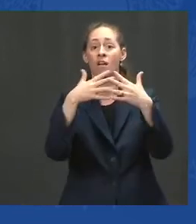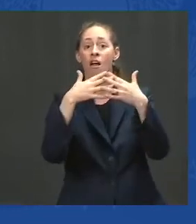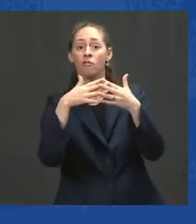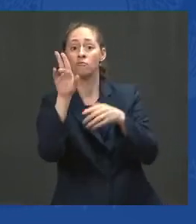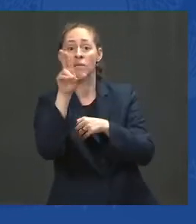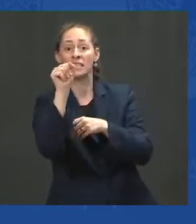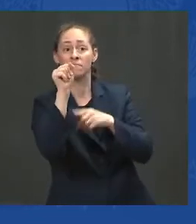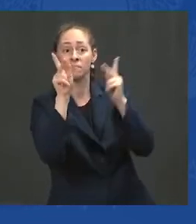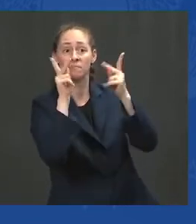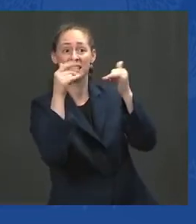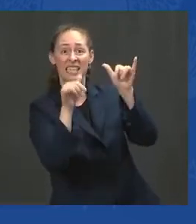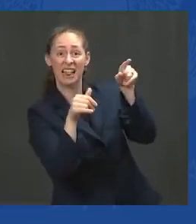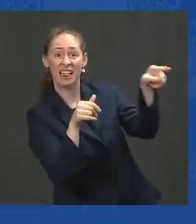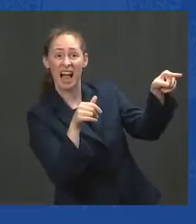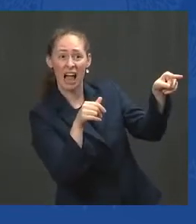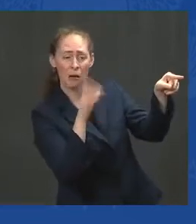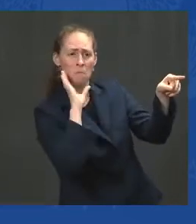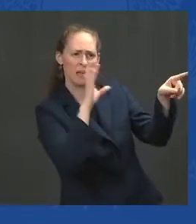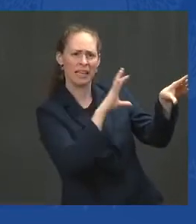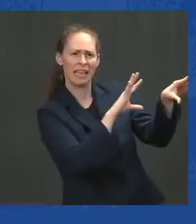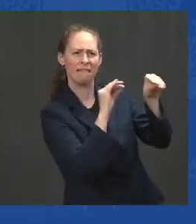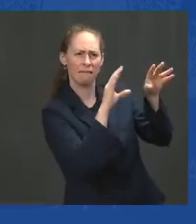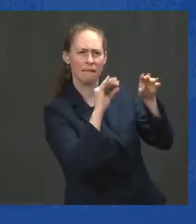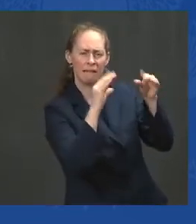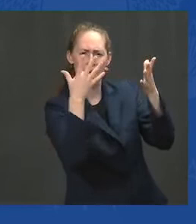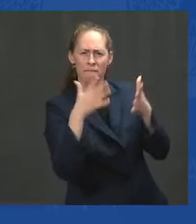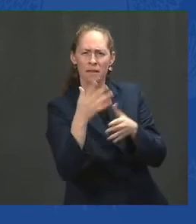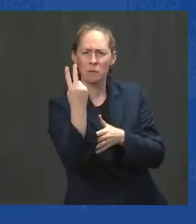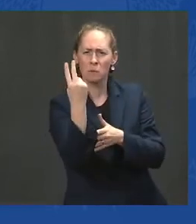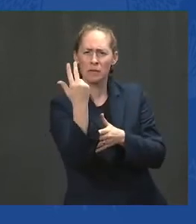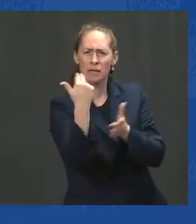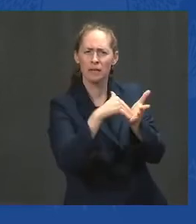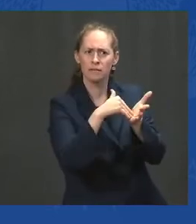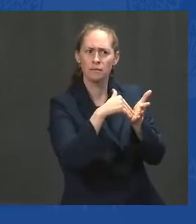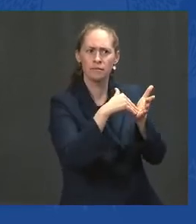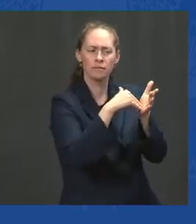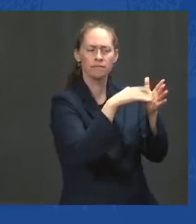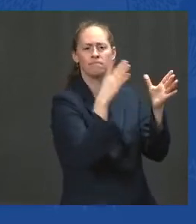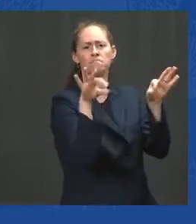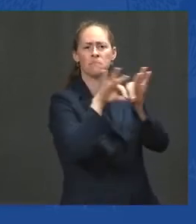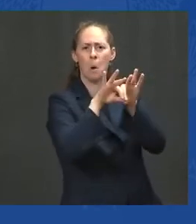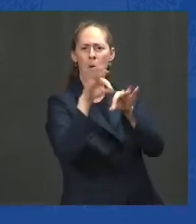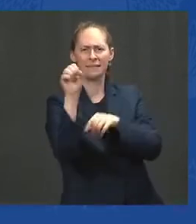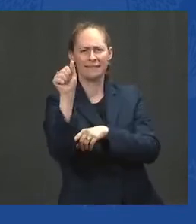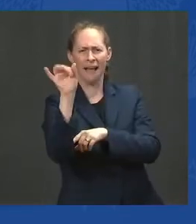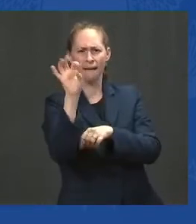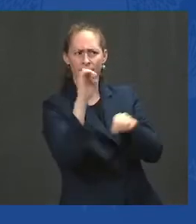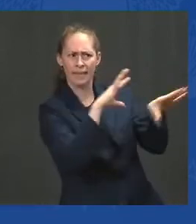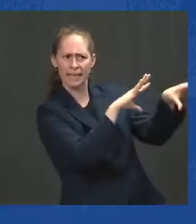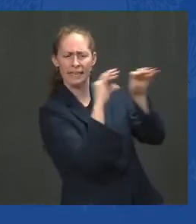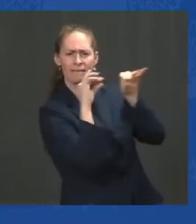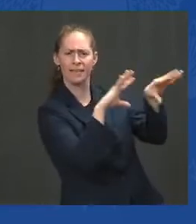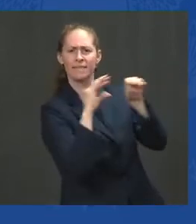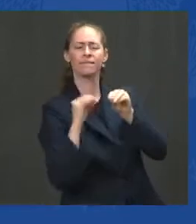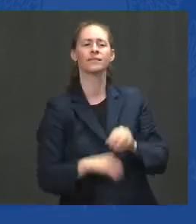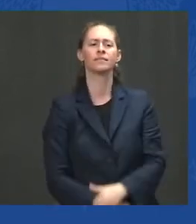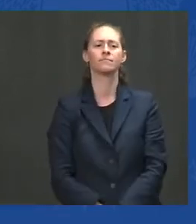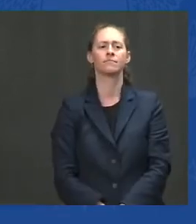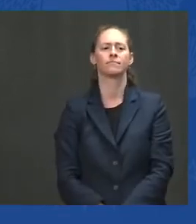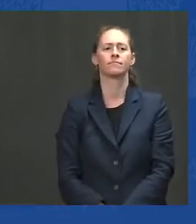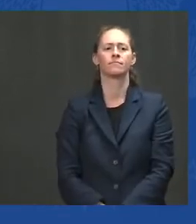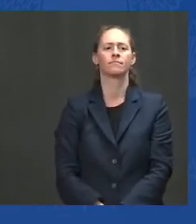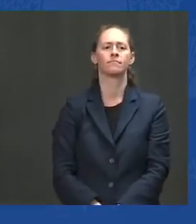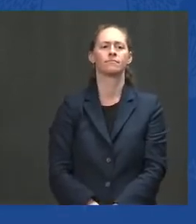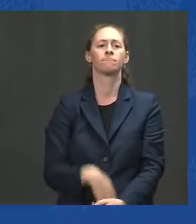continue to support the safe departure of civilian personnel — the civilian personnel of our allies who are